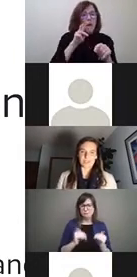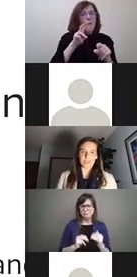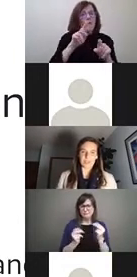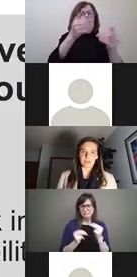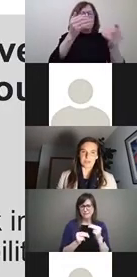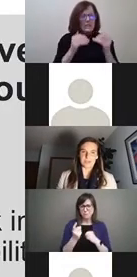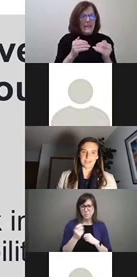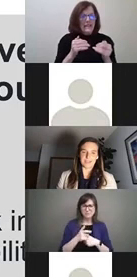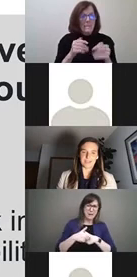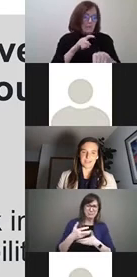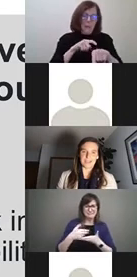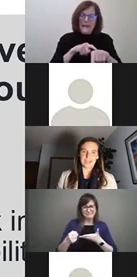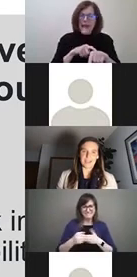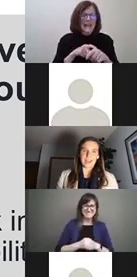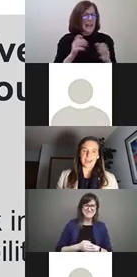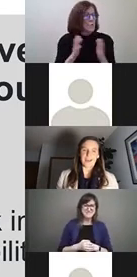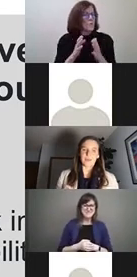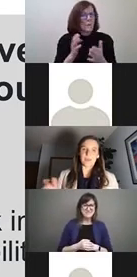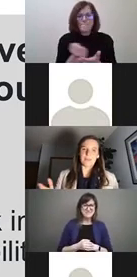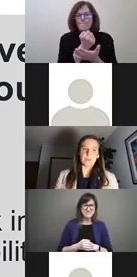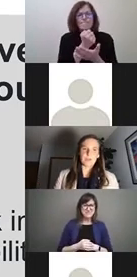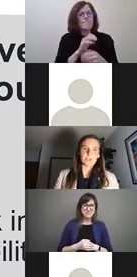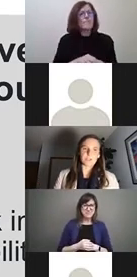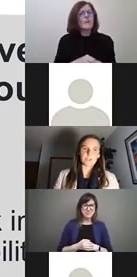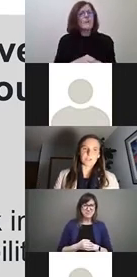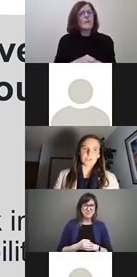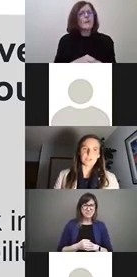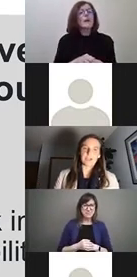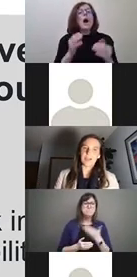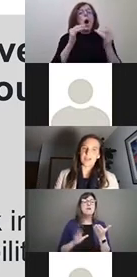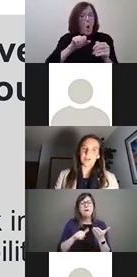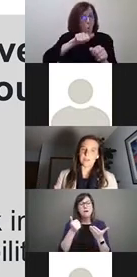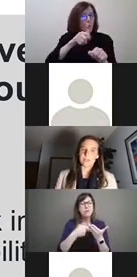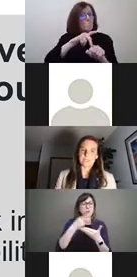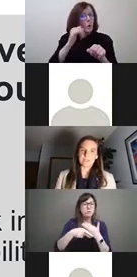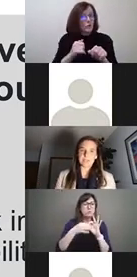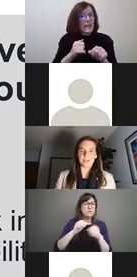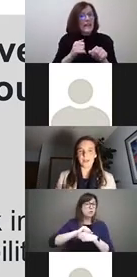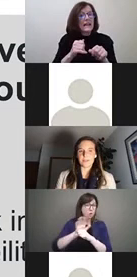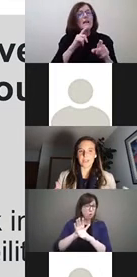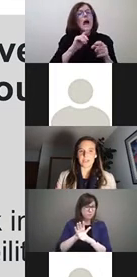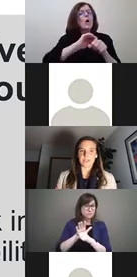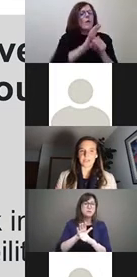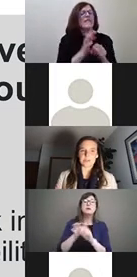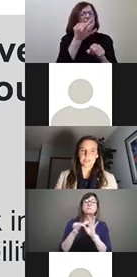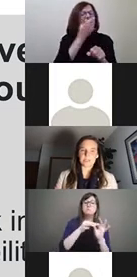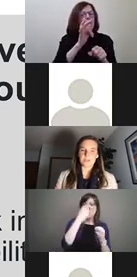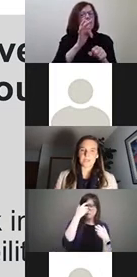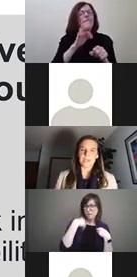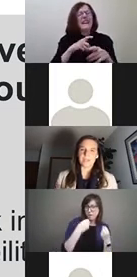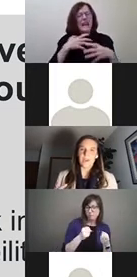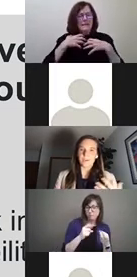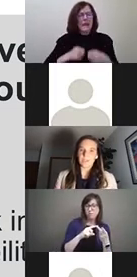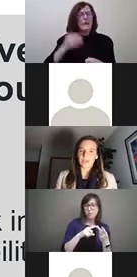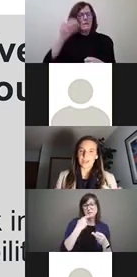for the sake of time here. And we have another project done, COVID-19 and mental health and substance use,